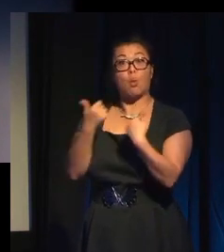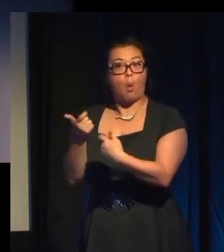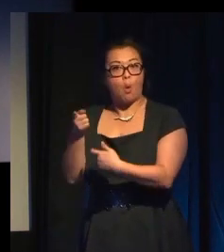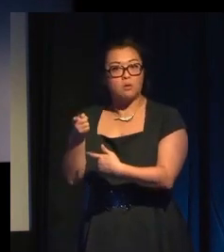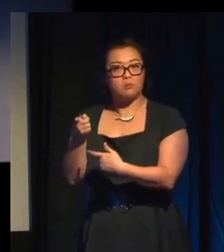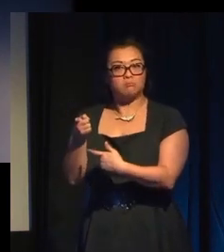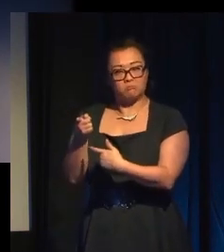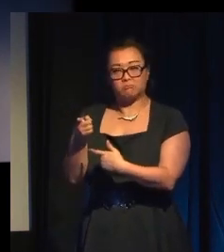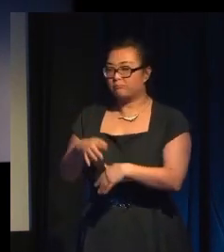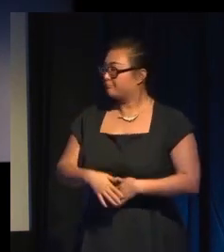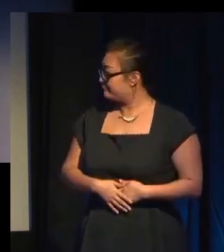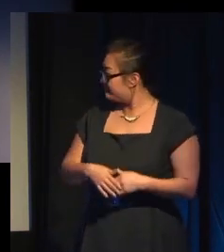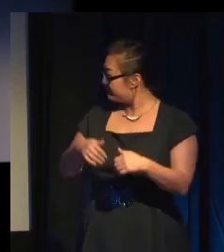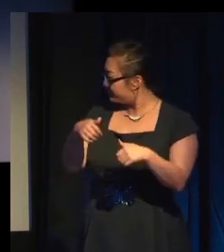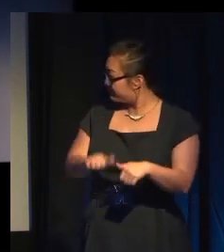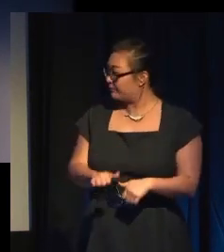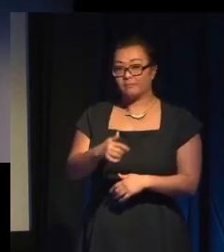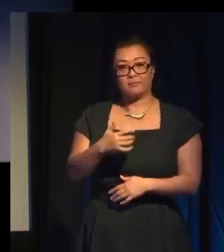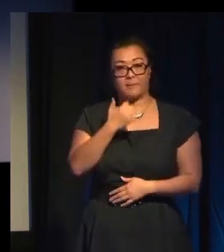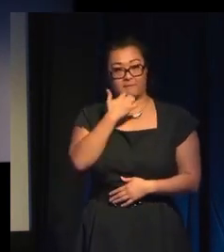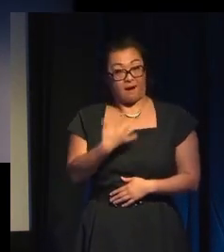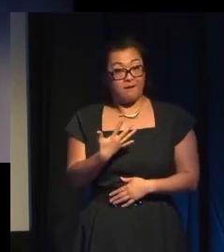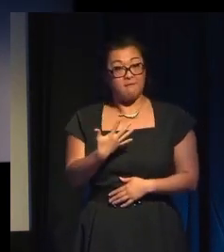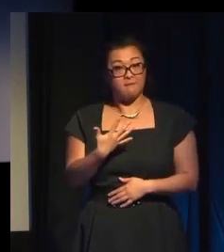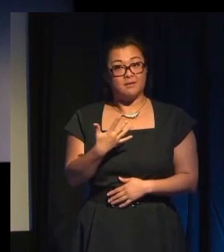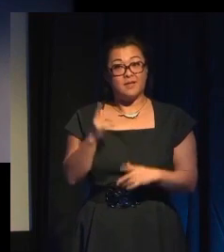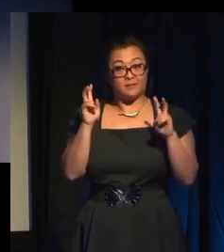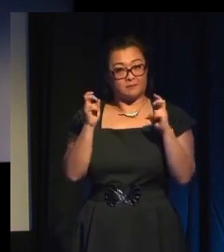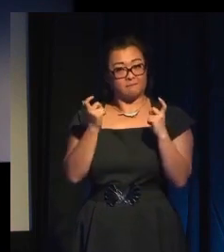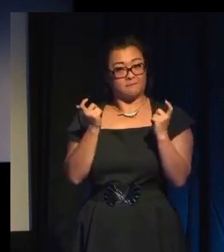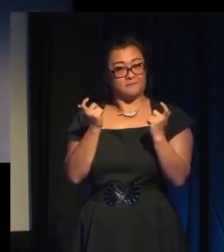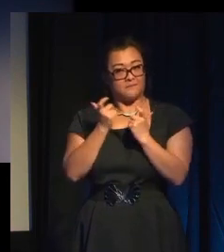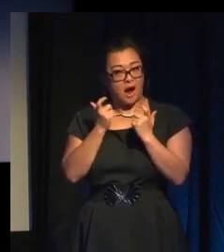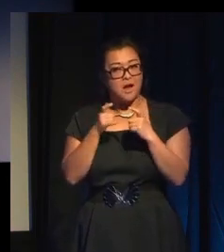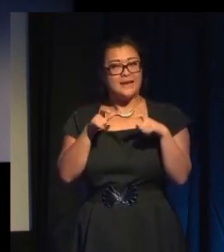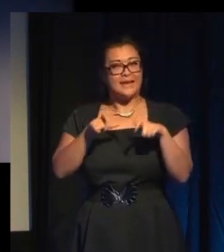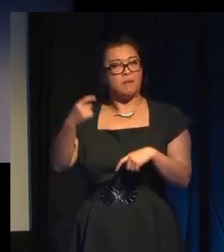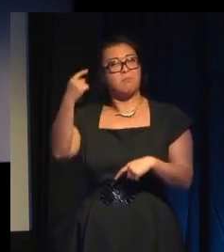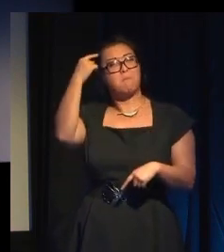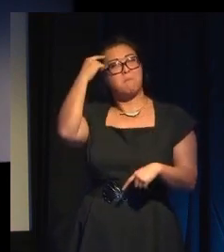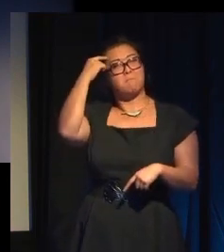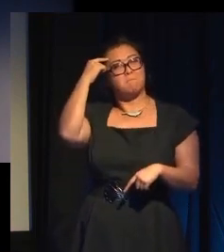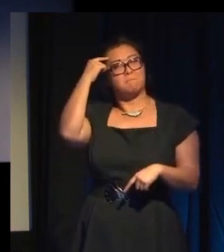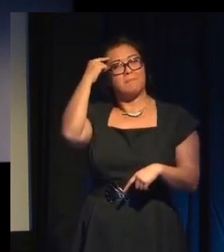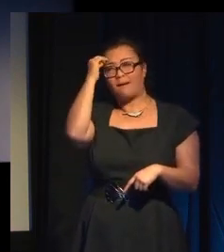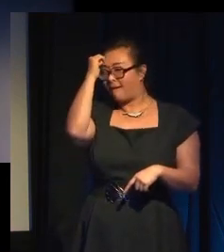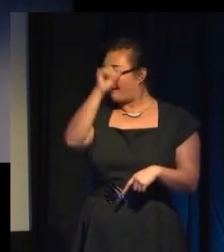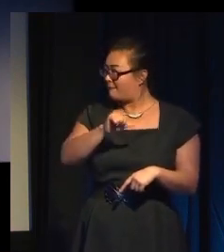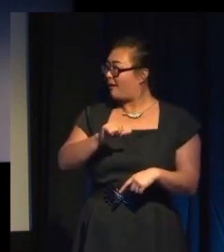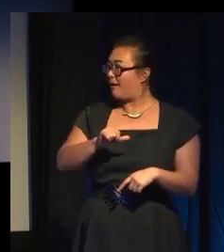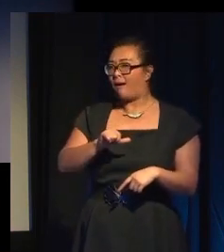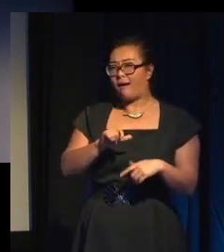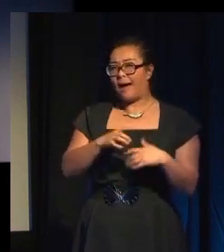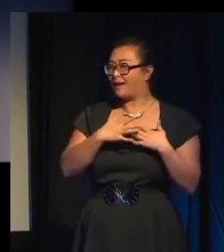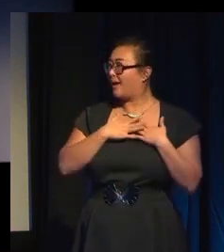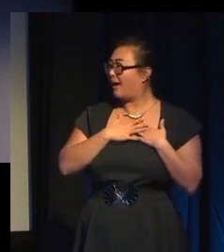And keep the fun as cerebral as possible. And I kind of mean, fun, keep it up here and here. Not so much